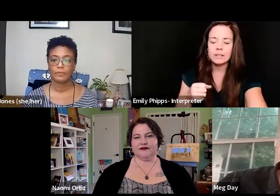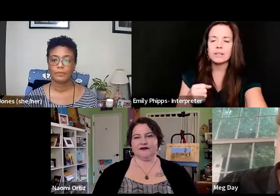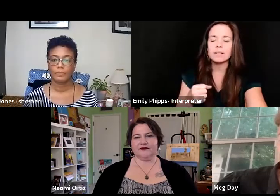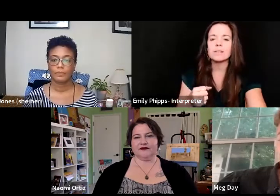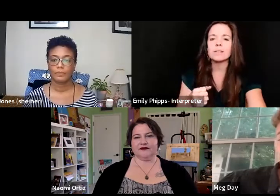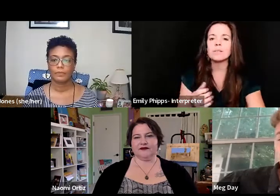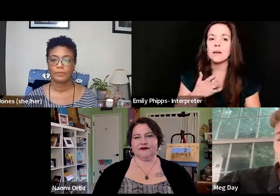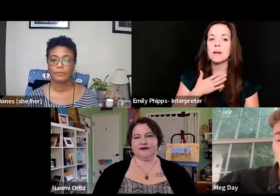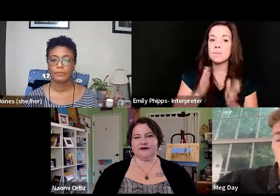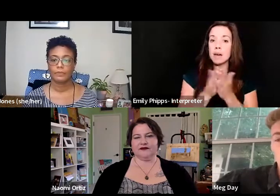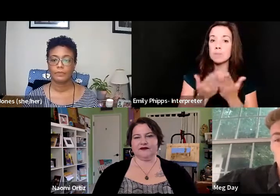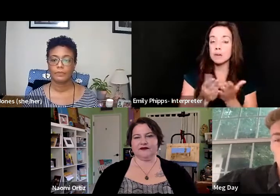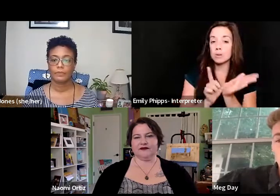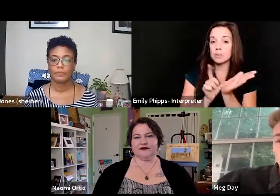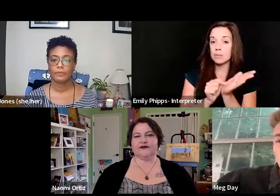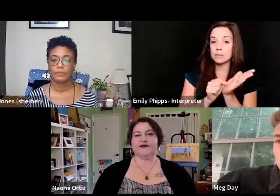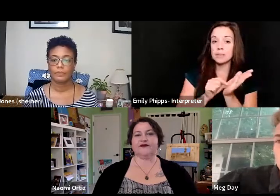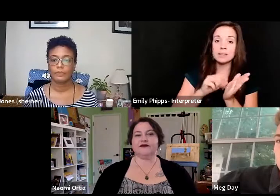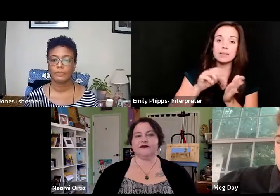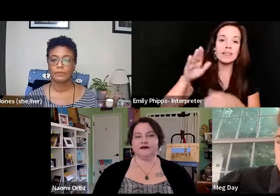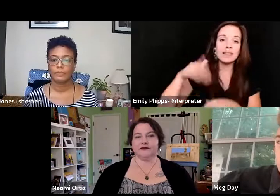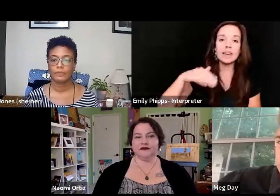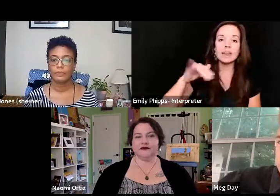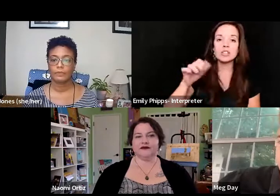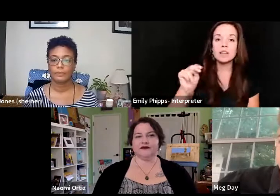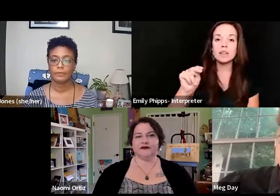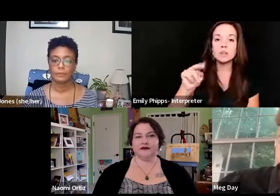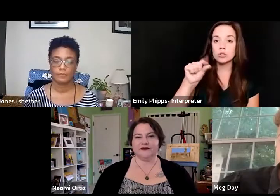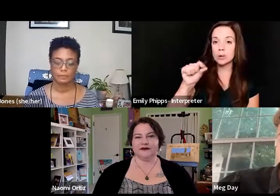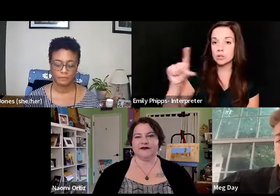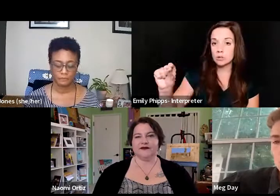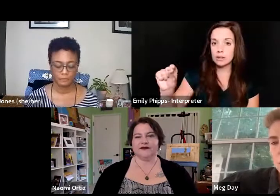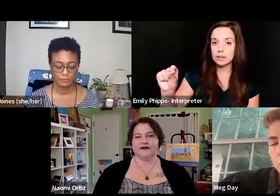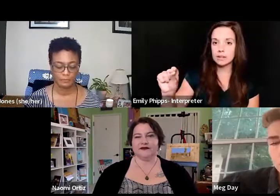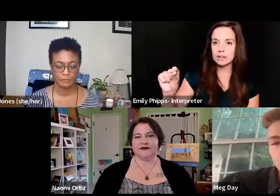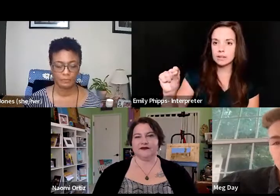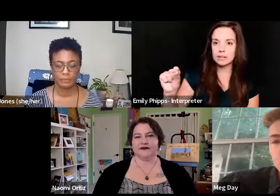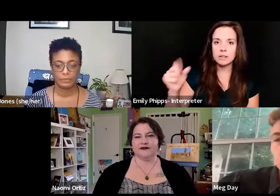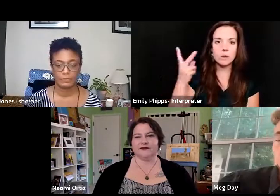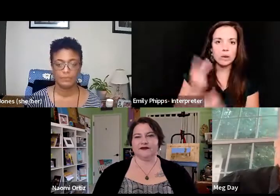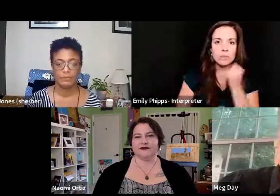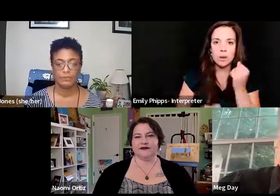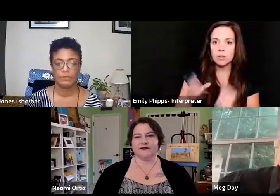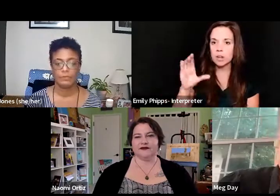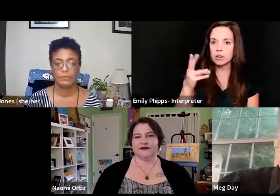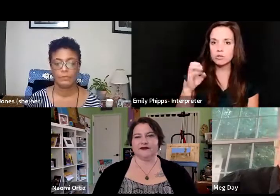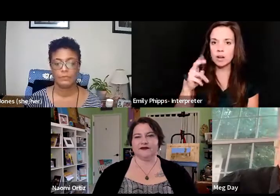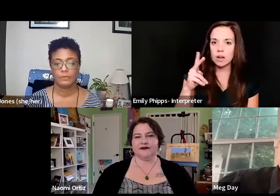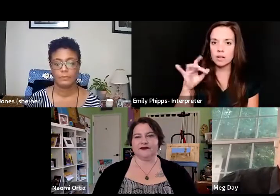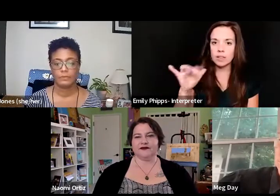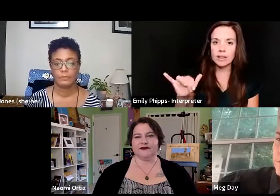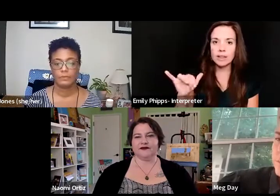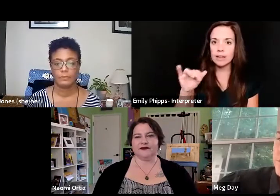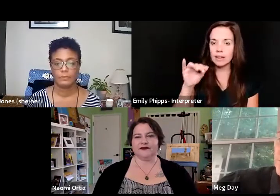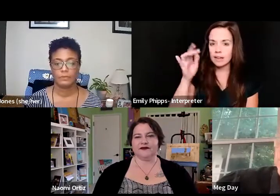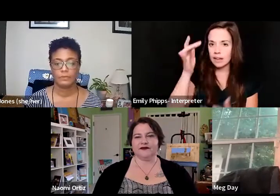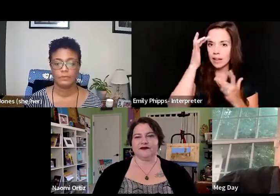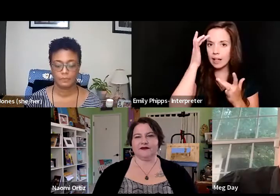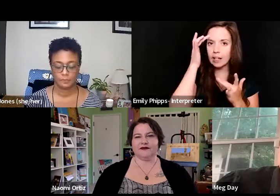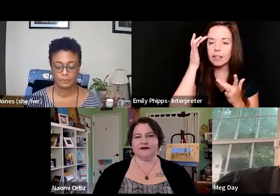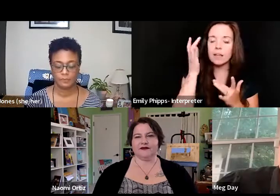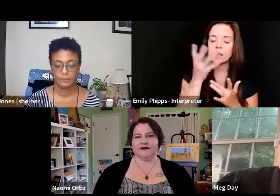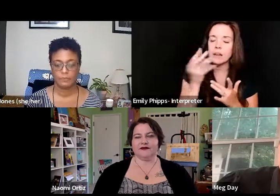late January, 2020. We both are, you know, chronically ill on the continuum, you know, and